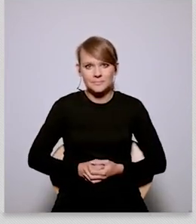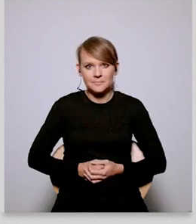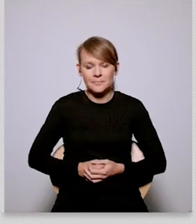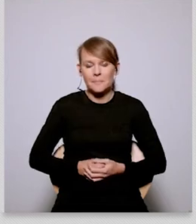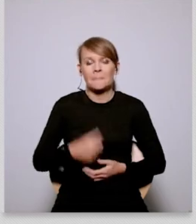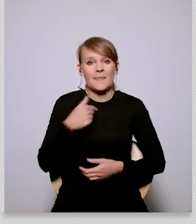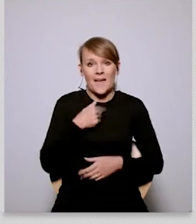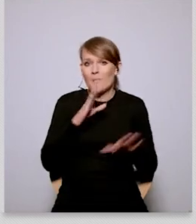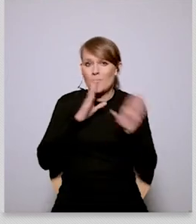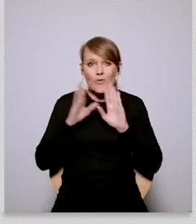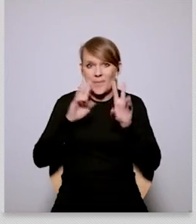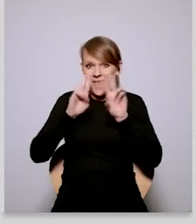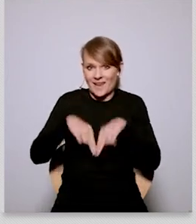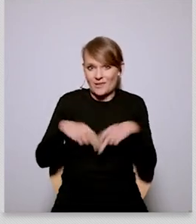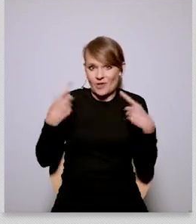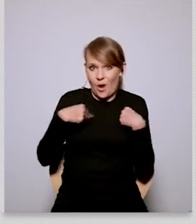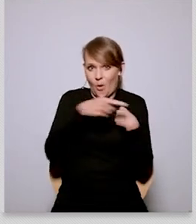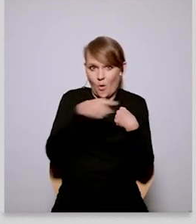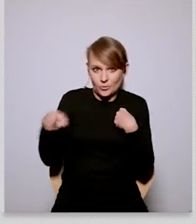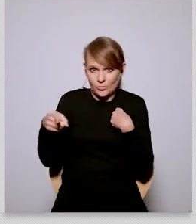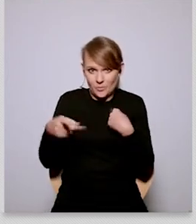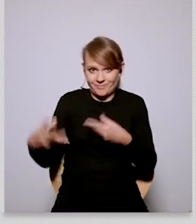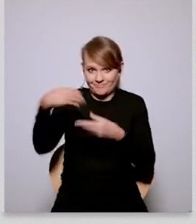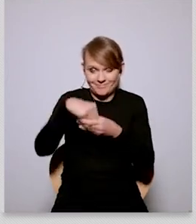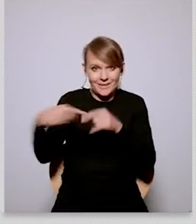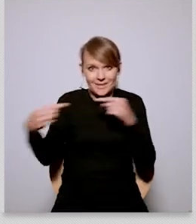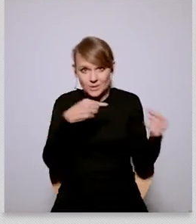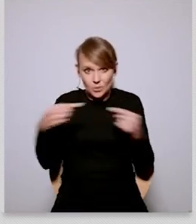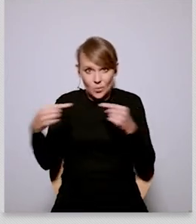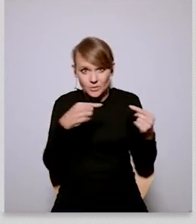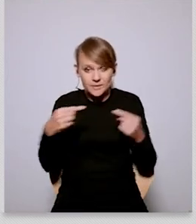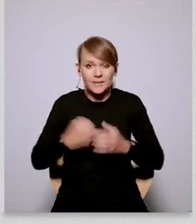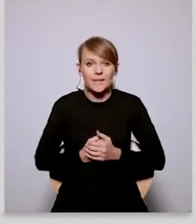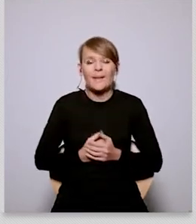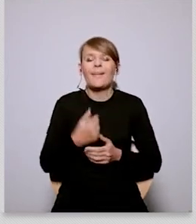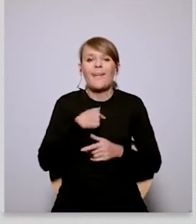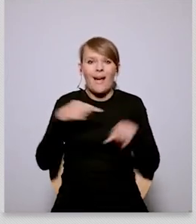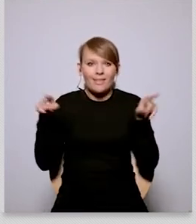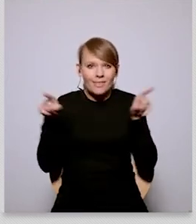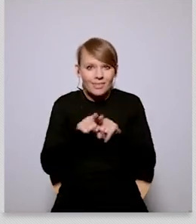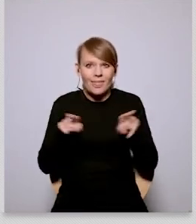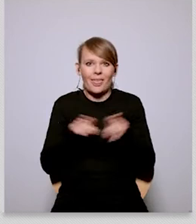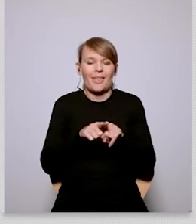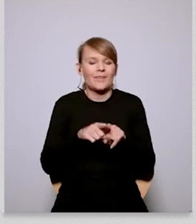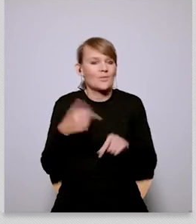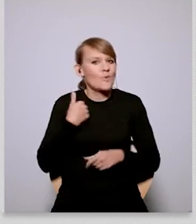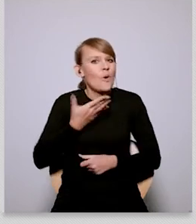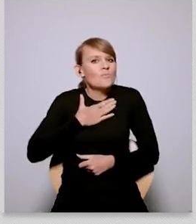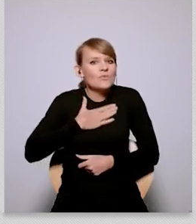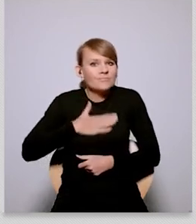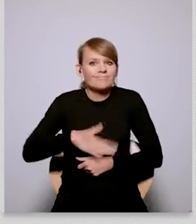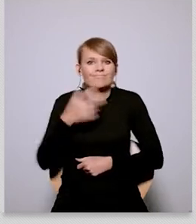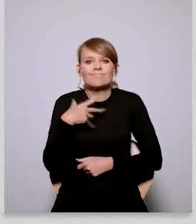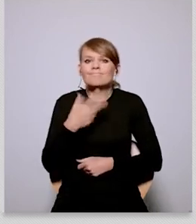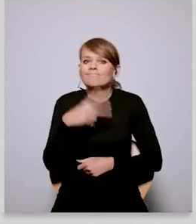um i'm also a fan of the the counterpoint green wedge reports and so i'm i'm very much going to take the sort of division that